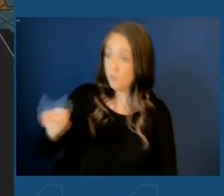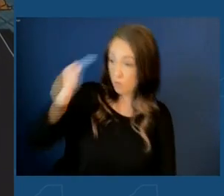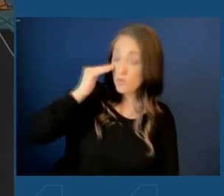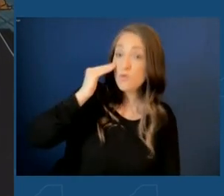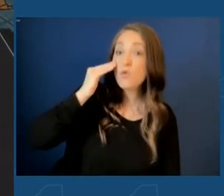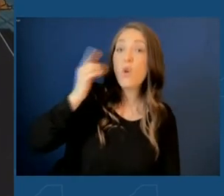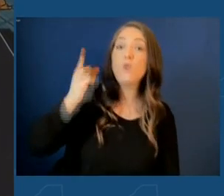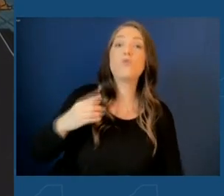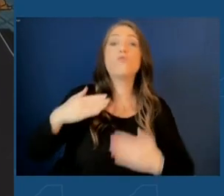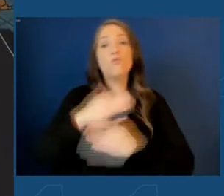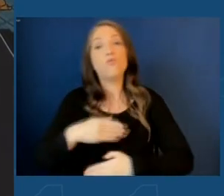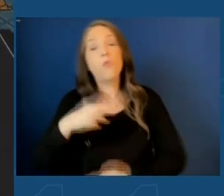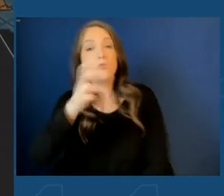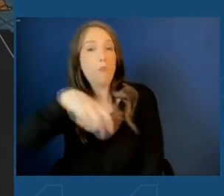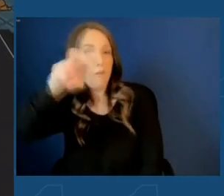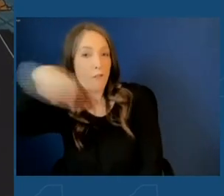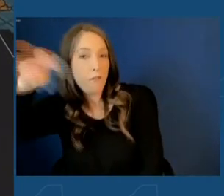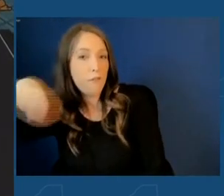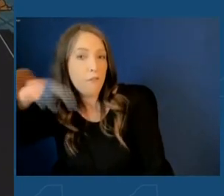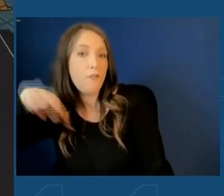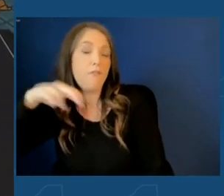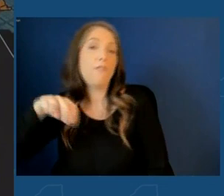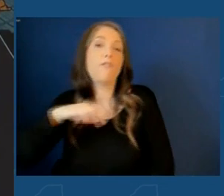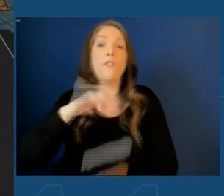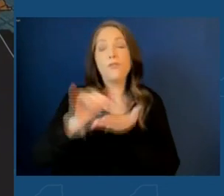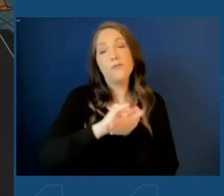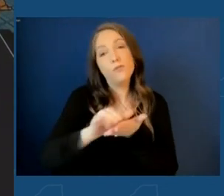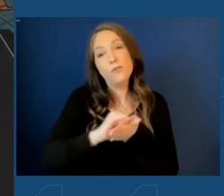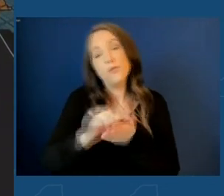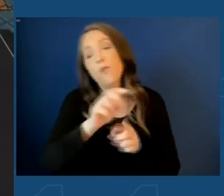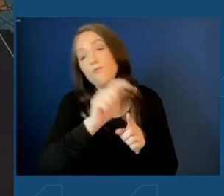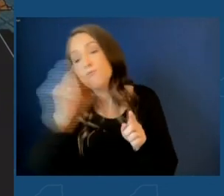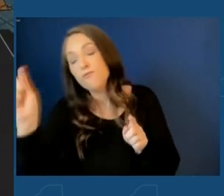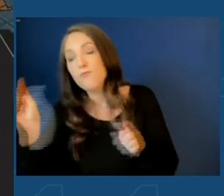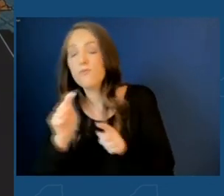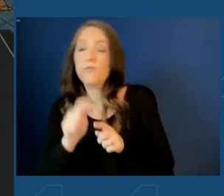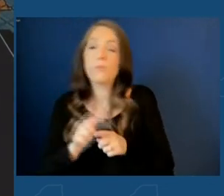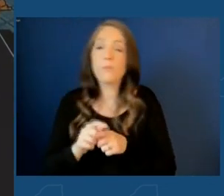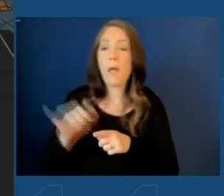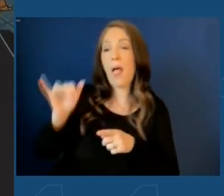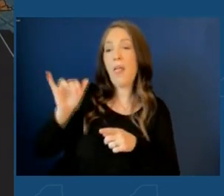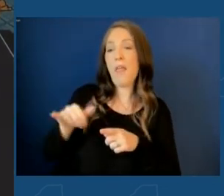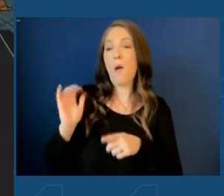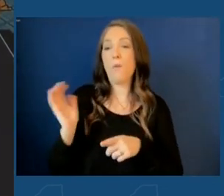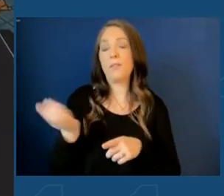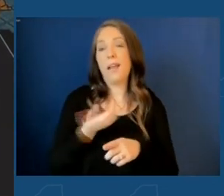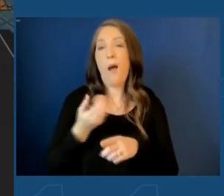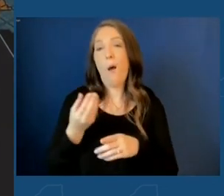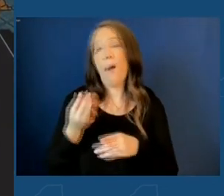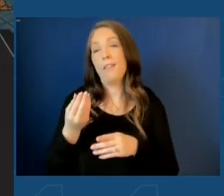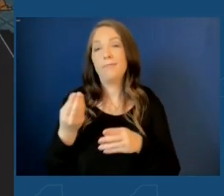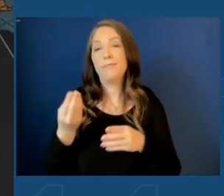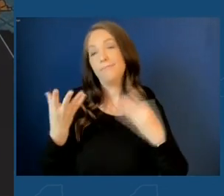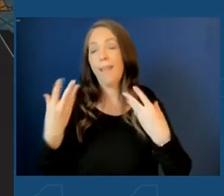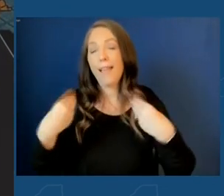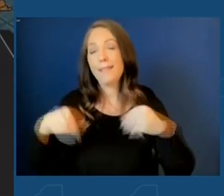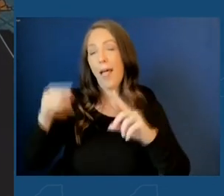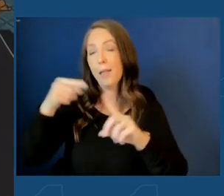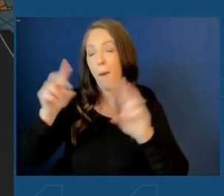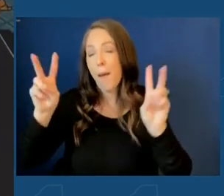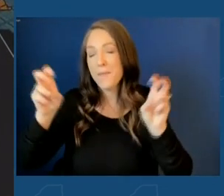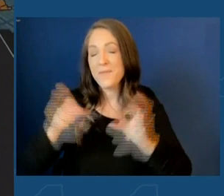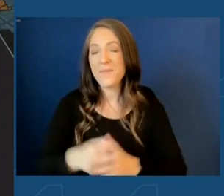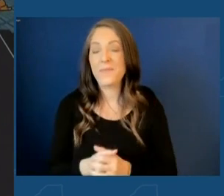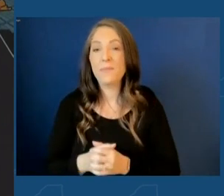all 62 counties every year and certainly you know all of our great assets here as well and that was our selling point. Well, no doubt. It was a great selling